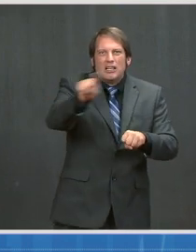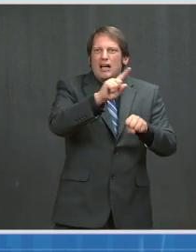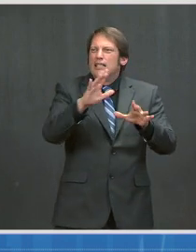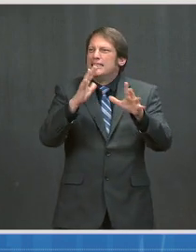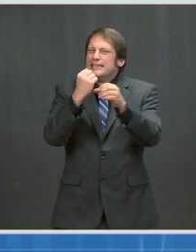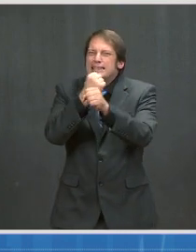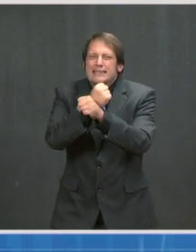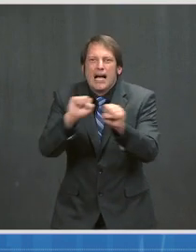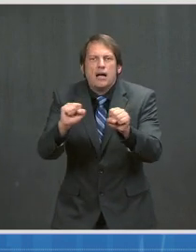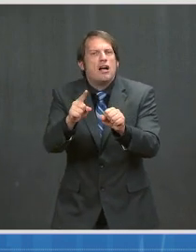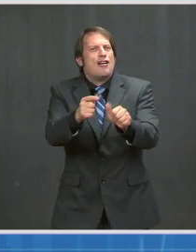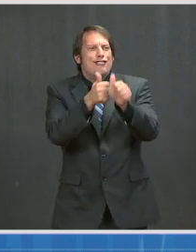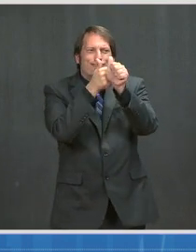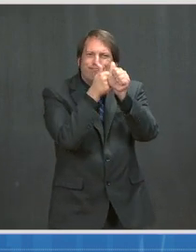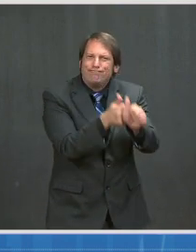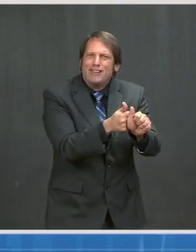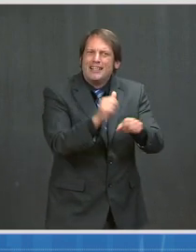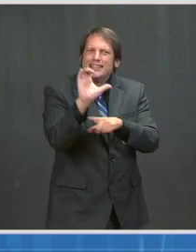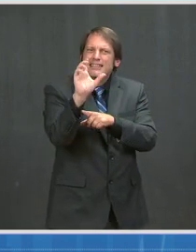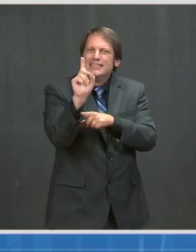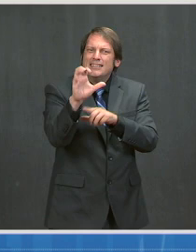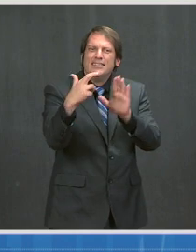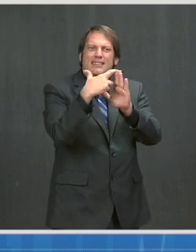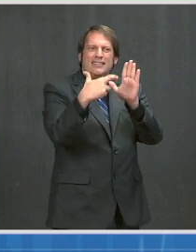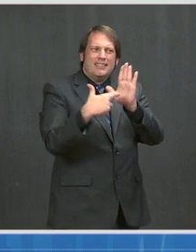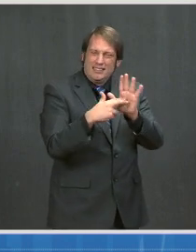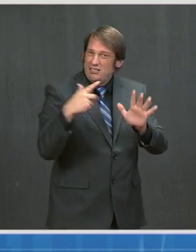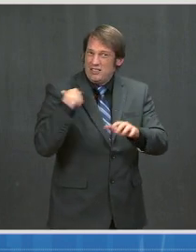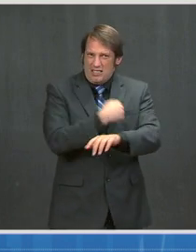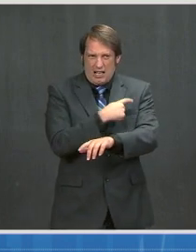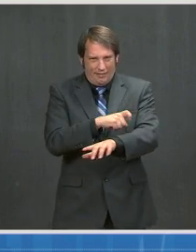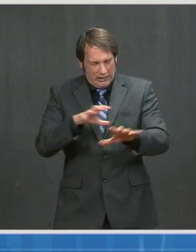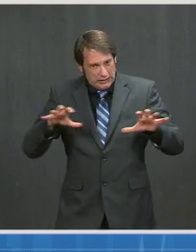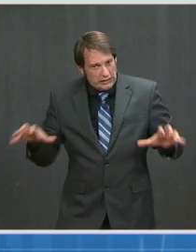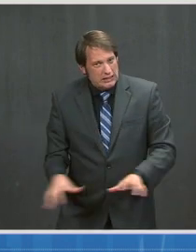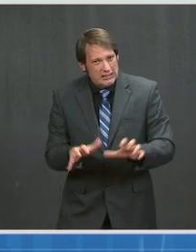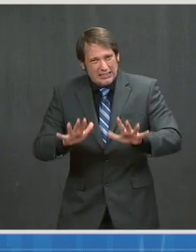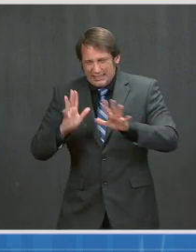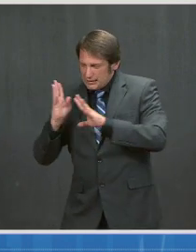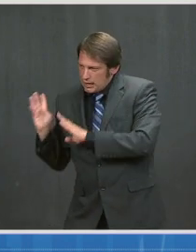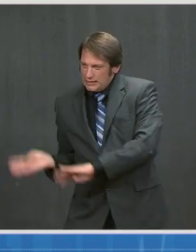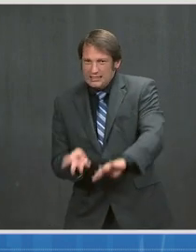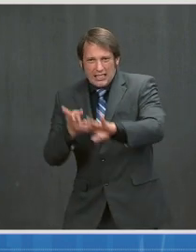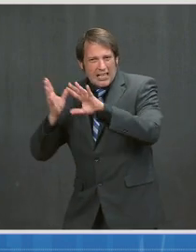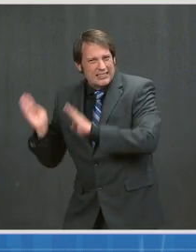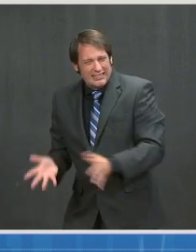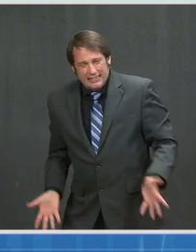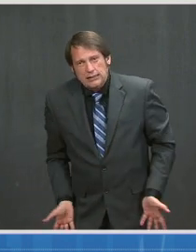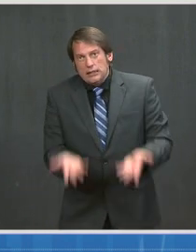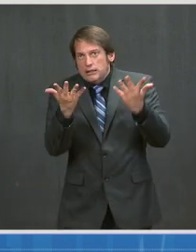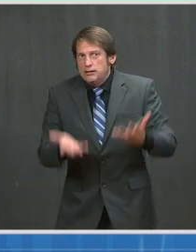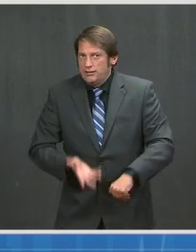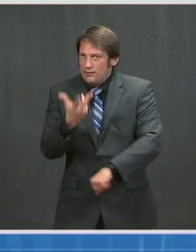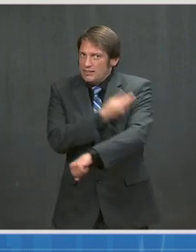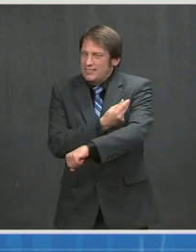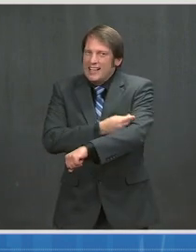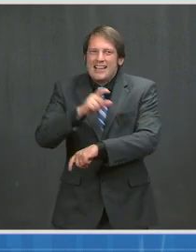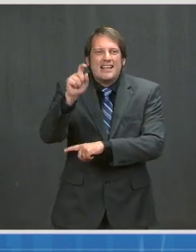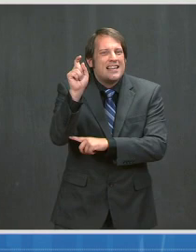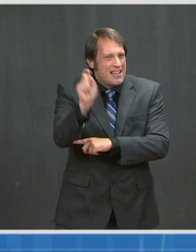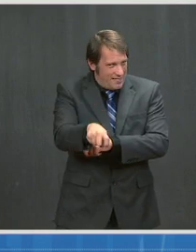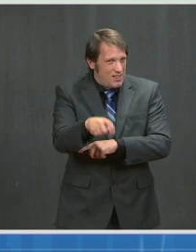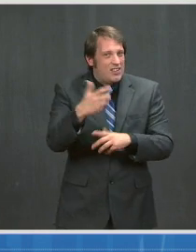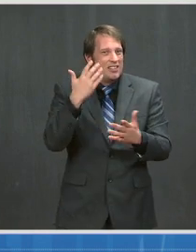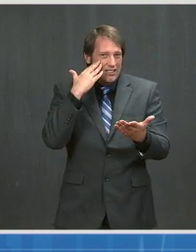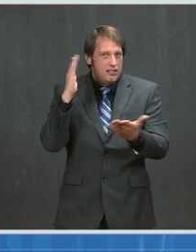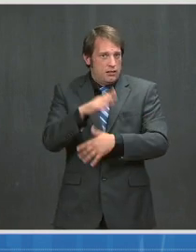all of us to roll up our sleeves for a vaccine as soon as we can. We are learning that many outbreaks in young people are related to youth